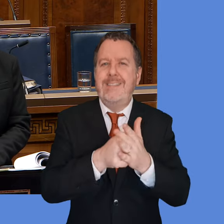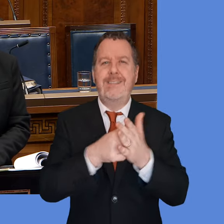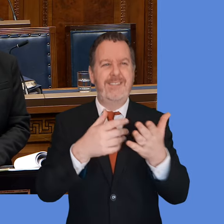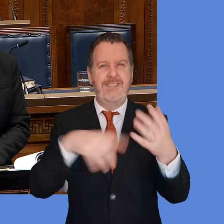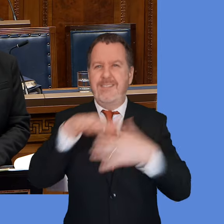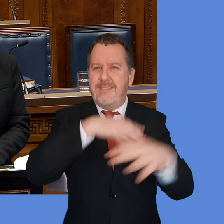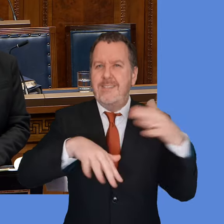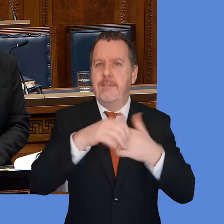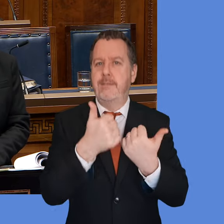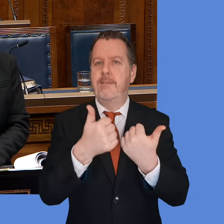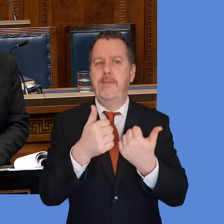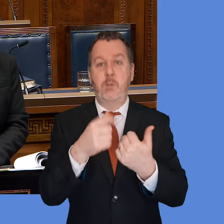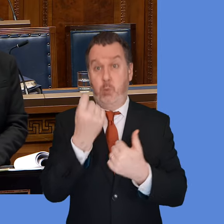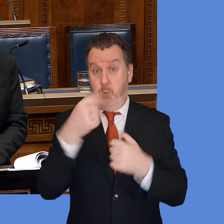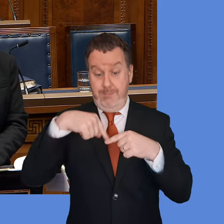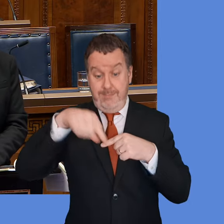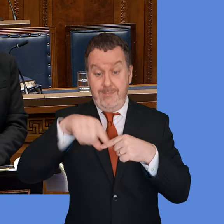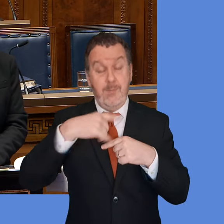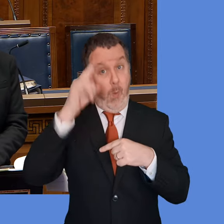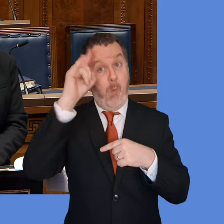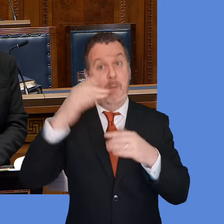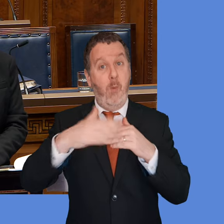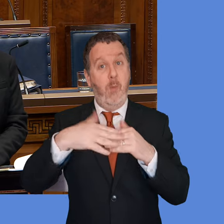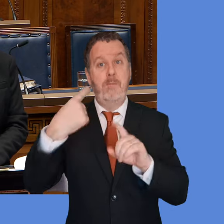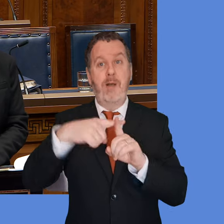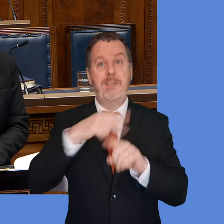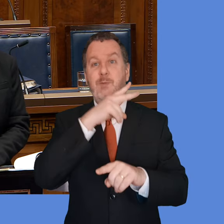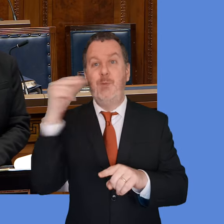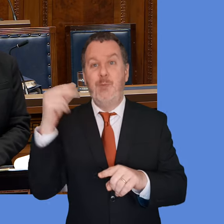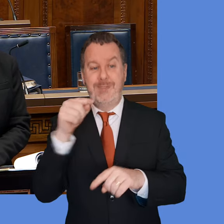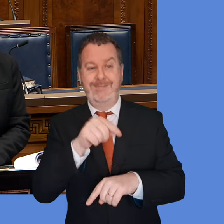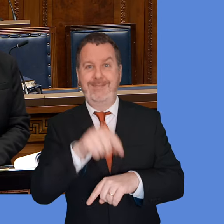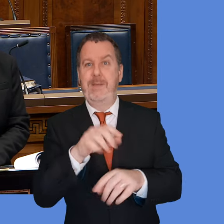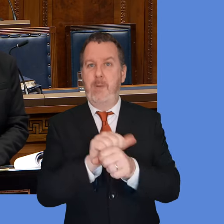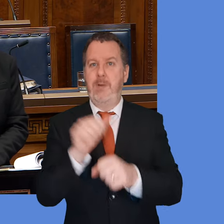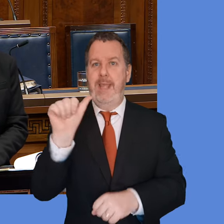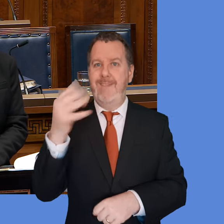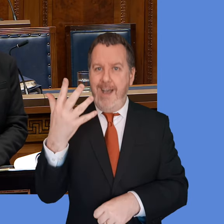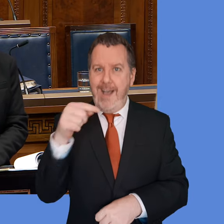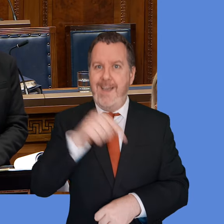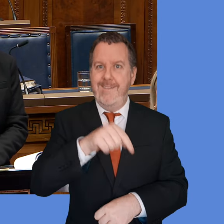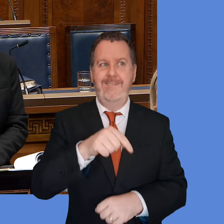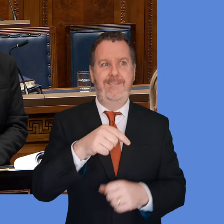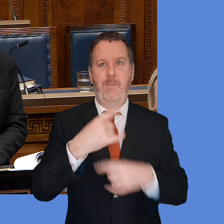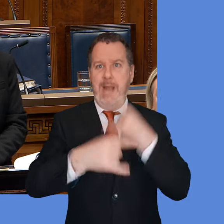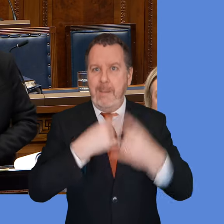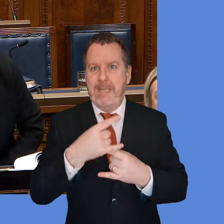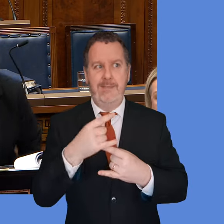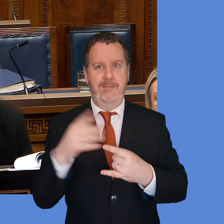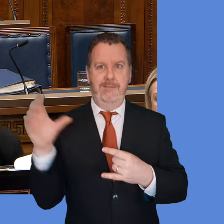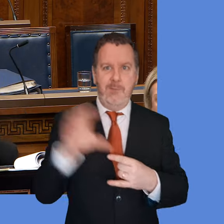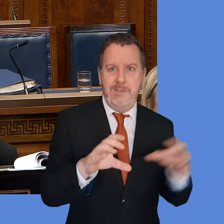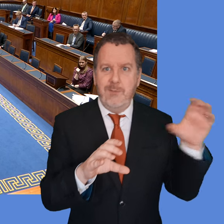to, in the coming days, more positive announcements in terms of the A5 and its contribution to funding.